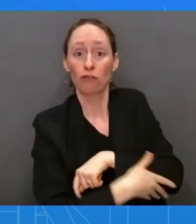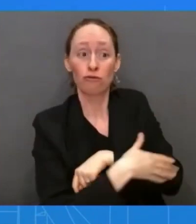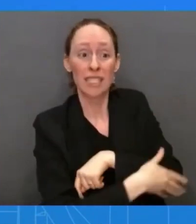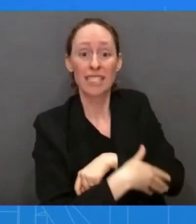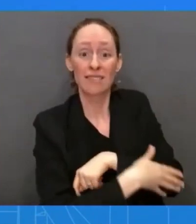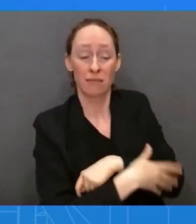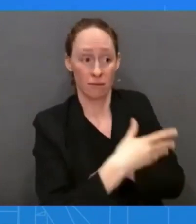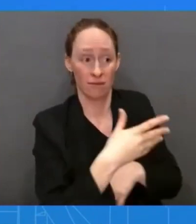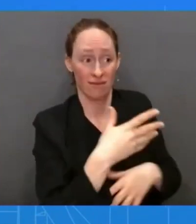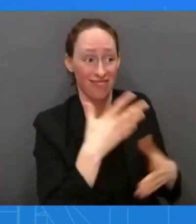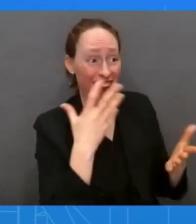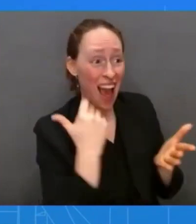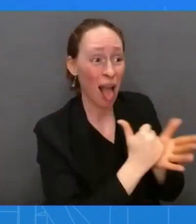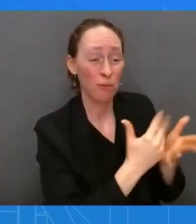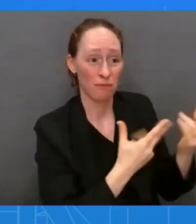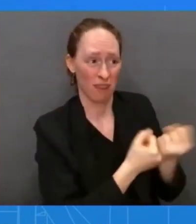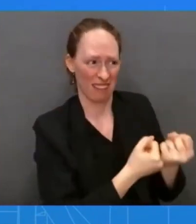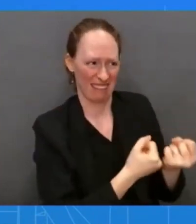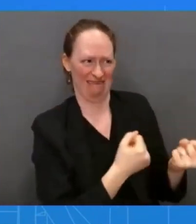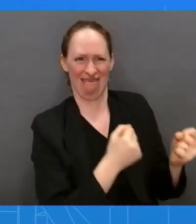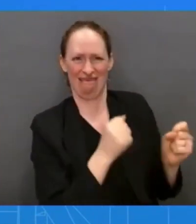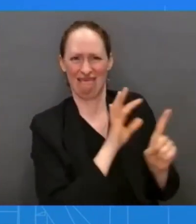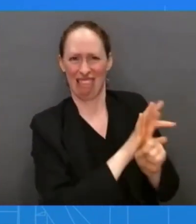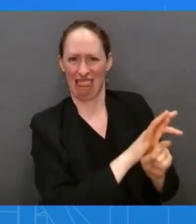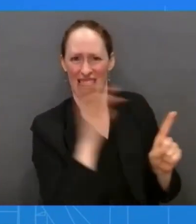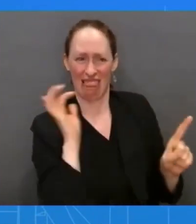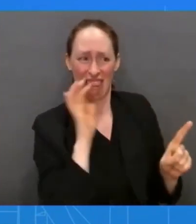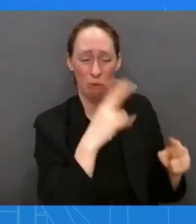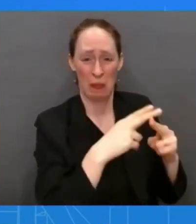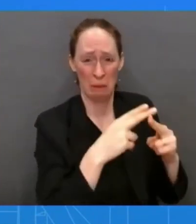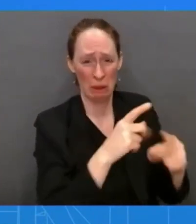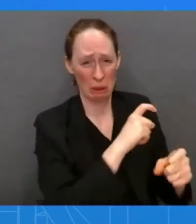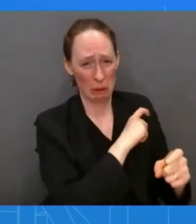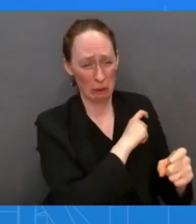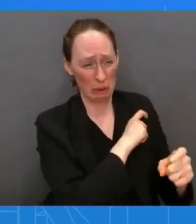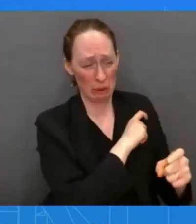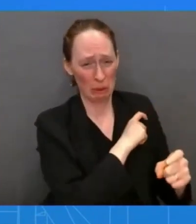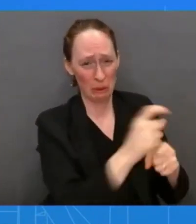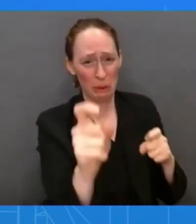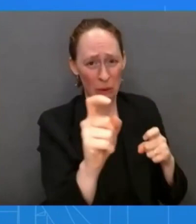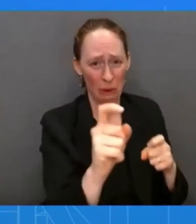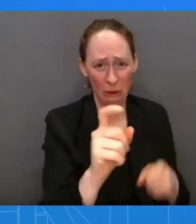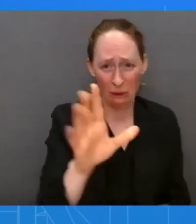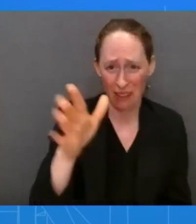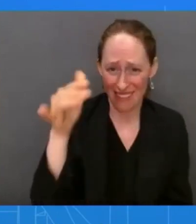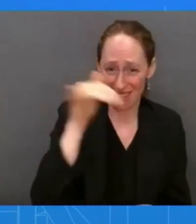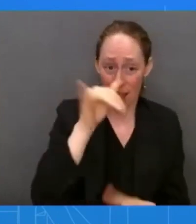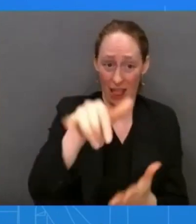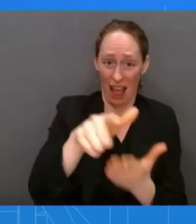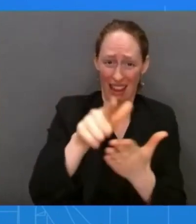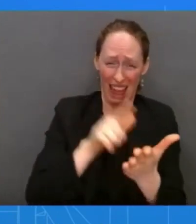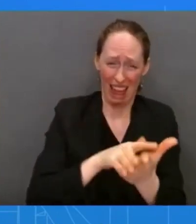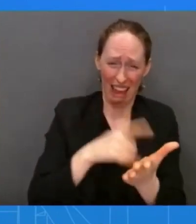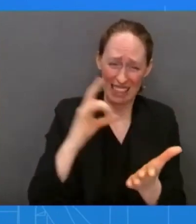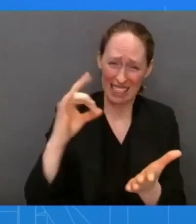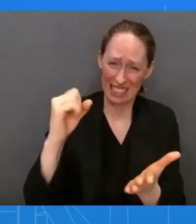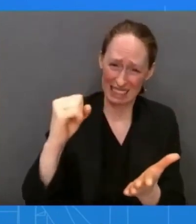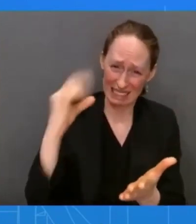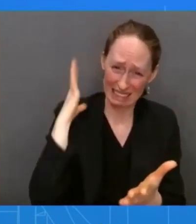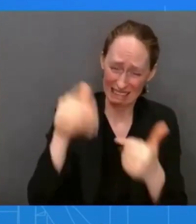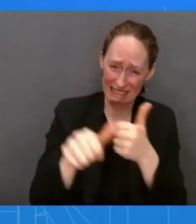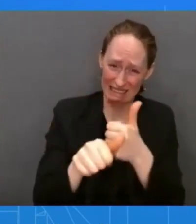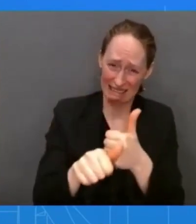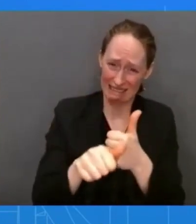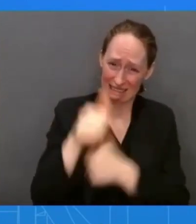-LGBTQI plus laws in the world. Human rights are universal. No one should be attacked, imprisoned,